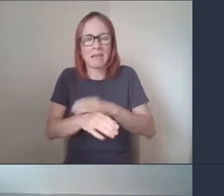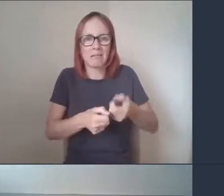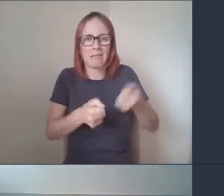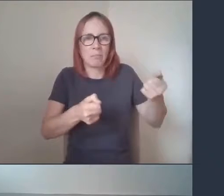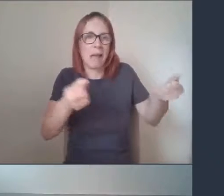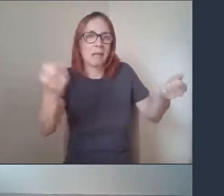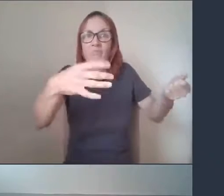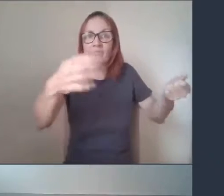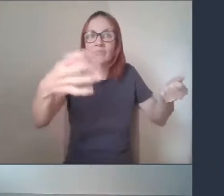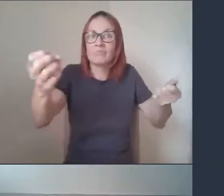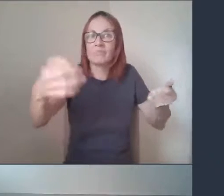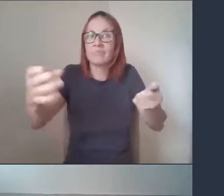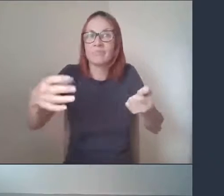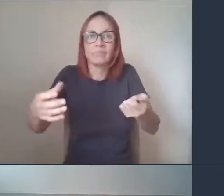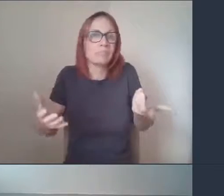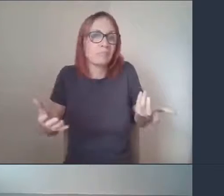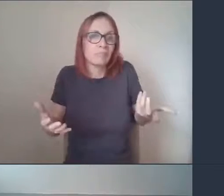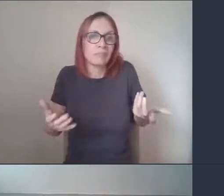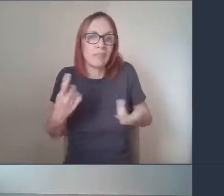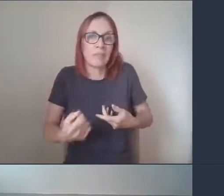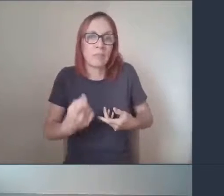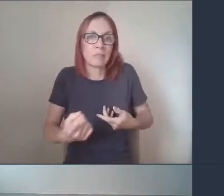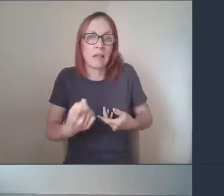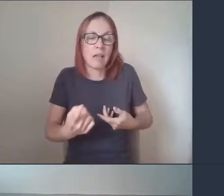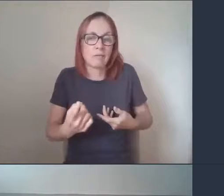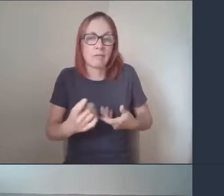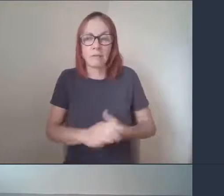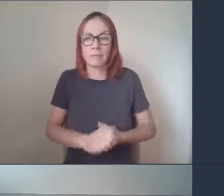bus going down to Asda's, then that's fine with us.